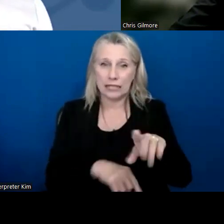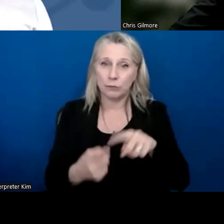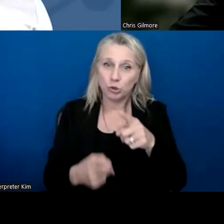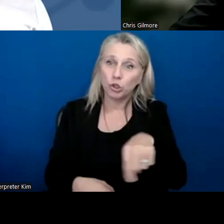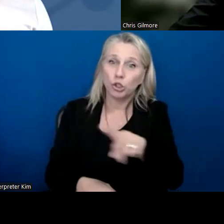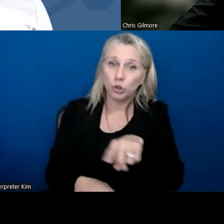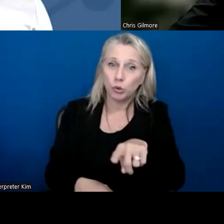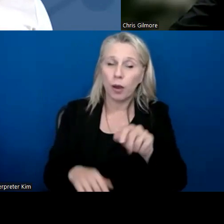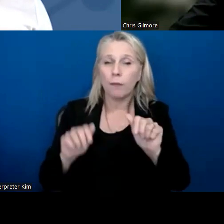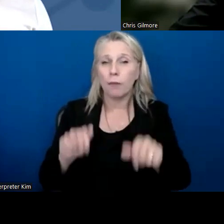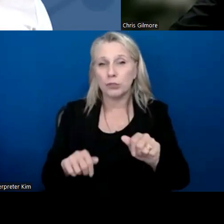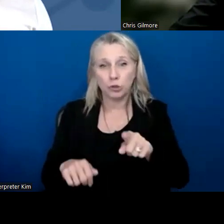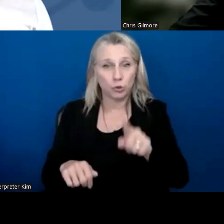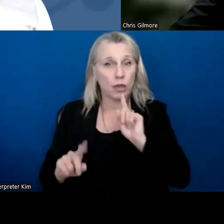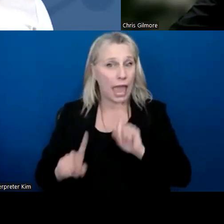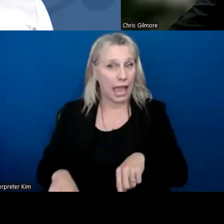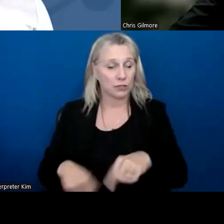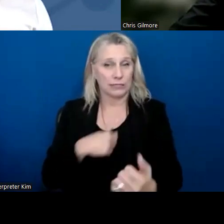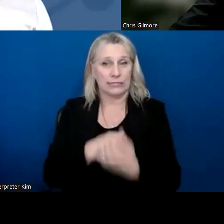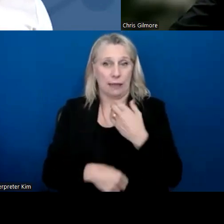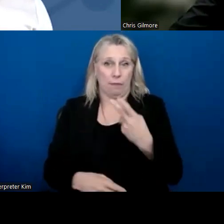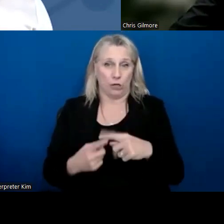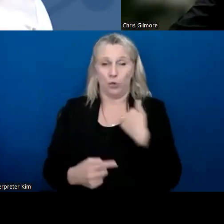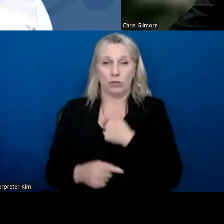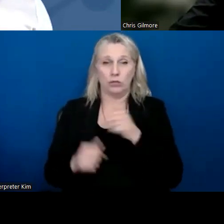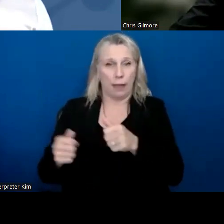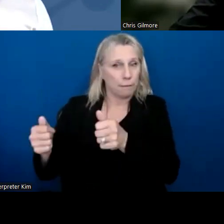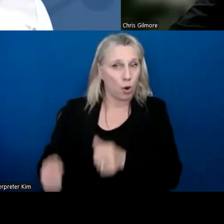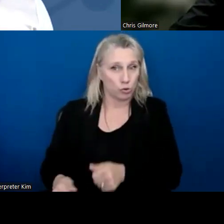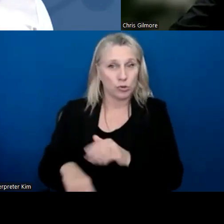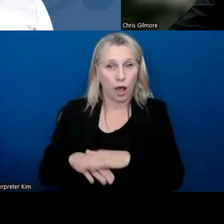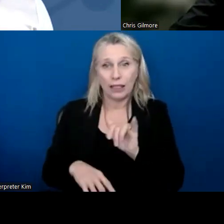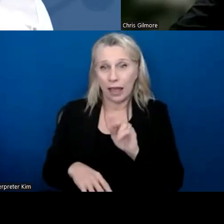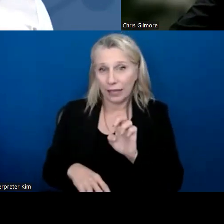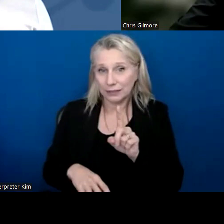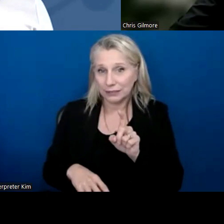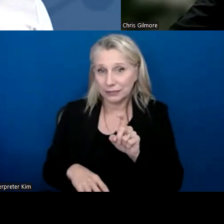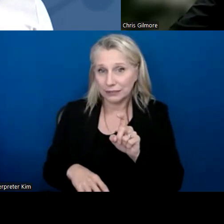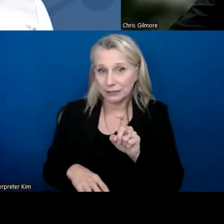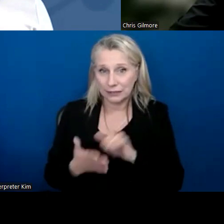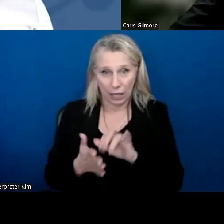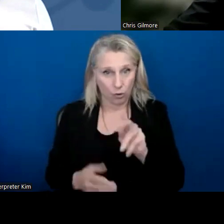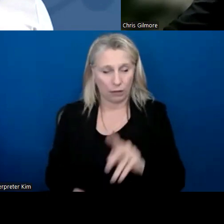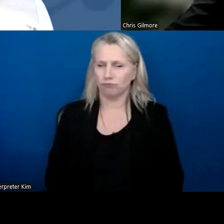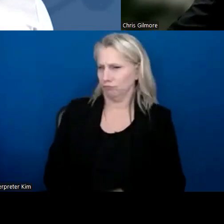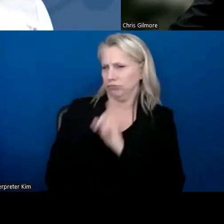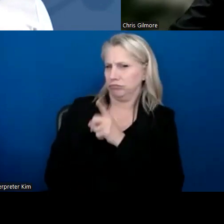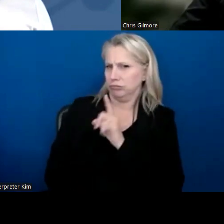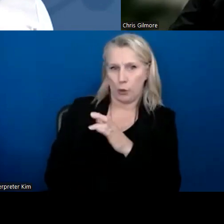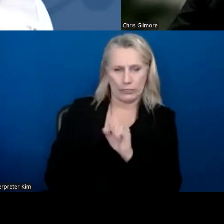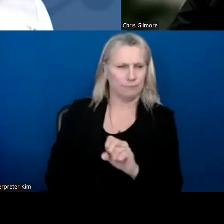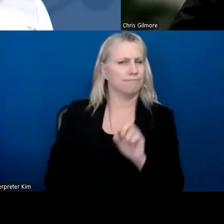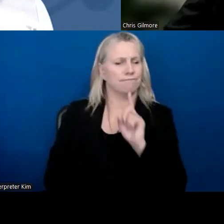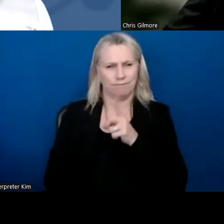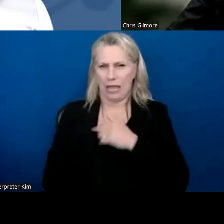and possibly you answer those and send them back to us and we can post them online. Would that be okay? Absolutely. We'd glad